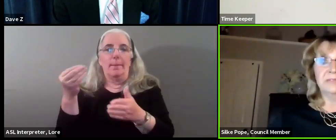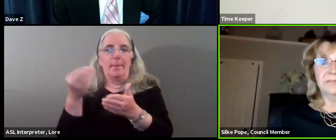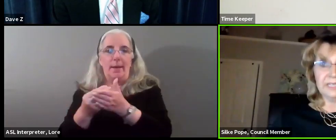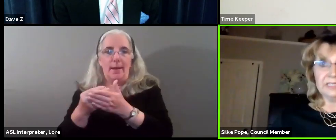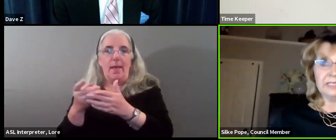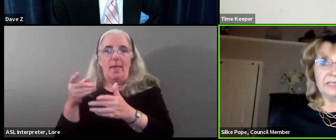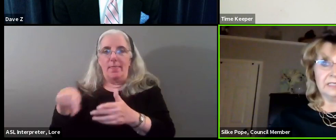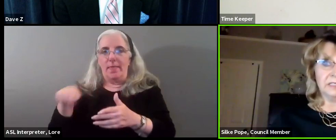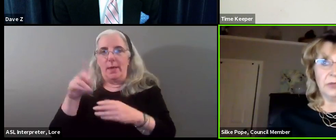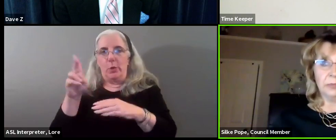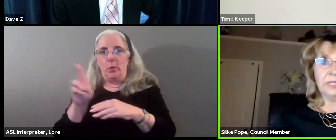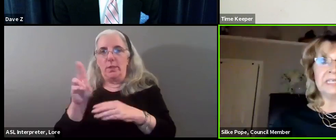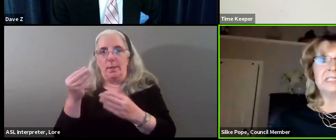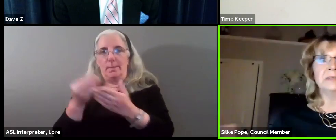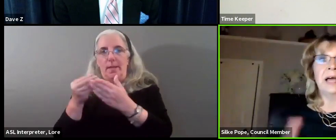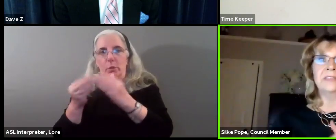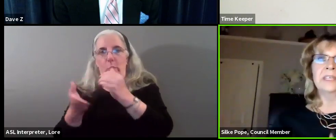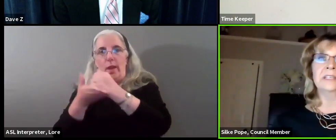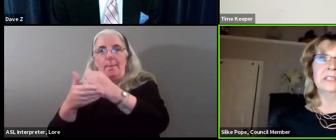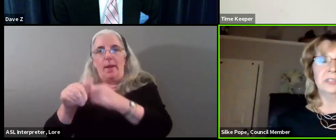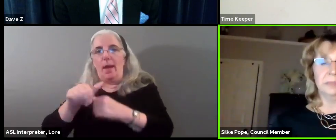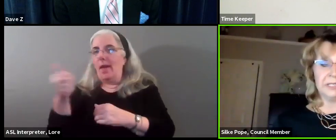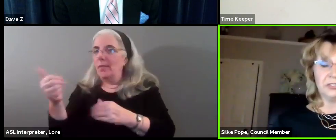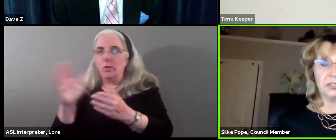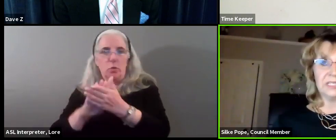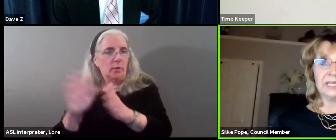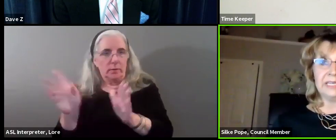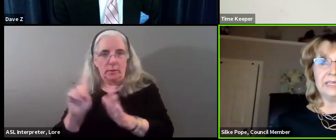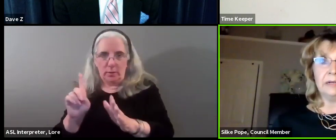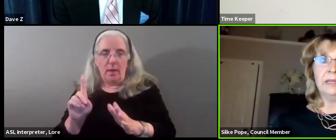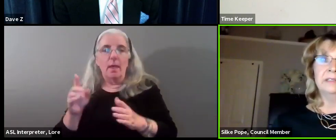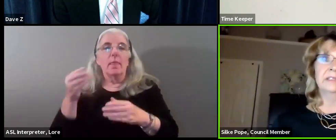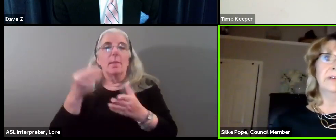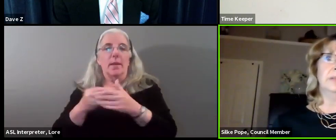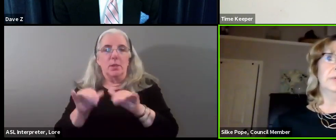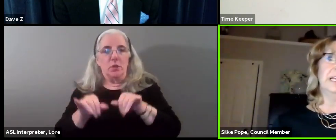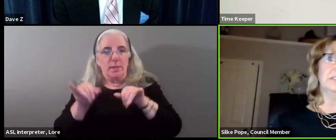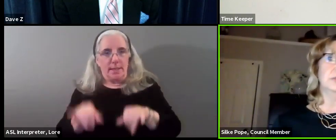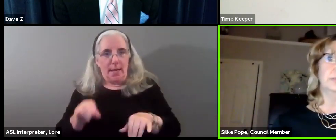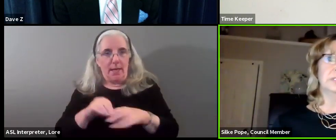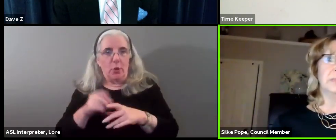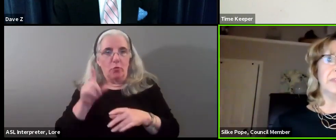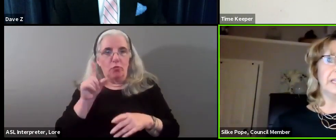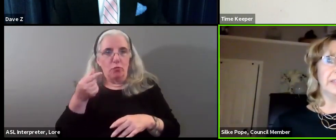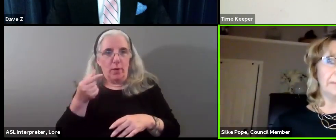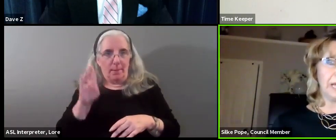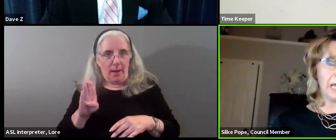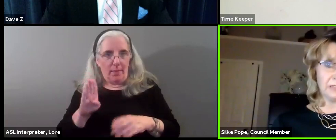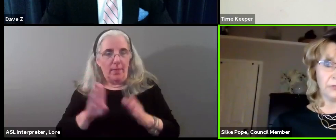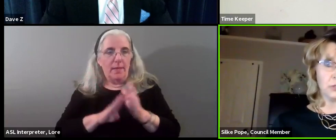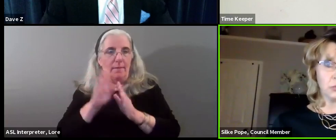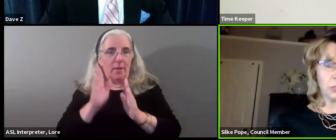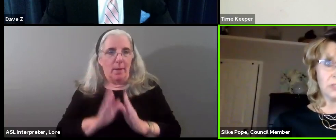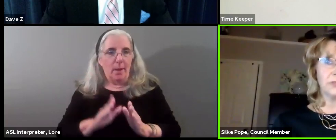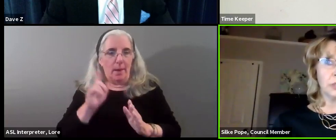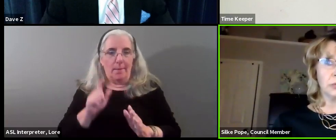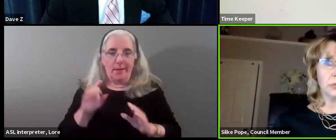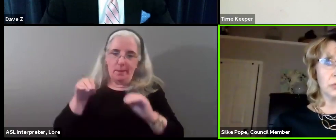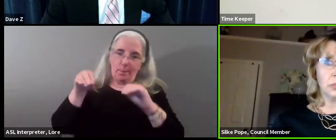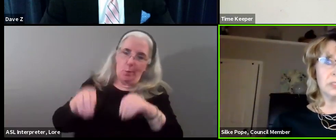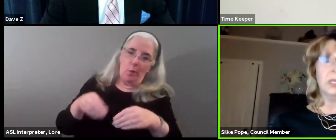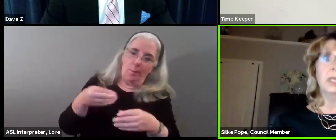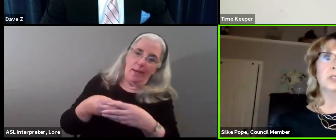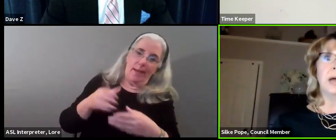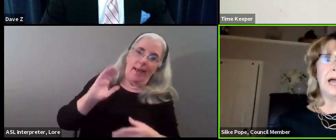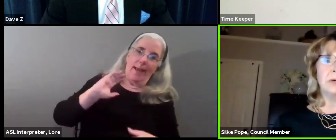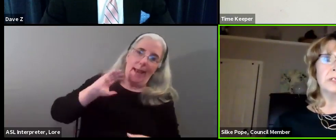as they say, fit at some other place. I think the money should stay here. The developer has to put something in that pot for schools, for local